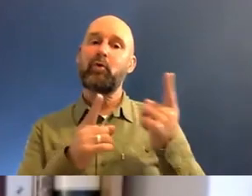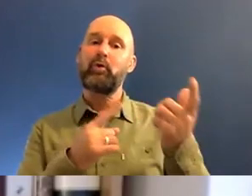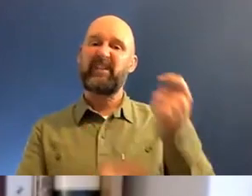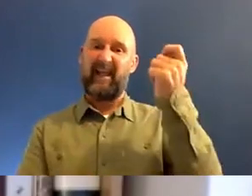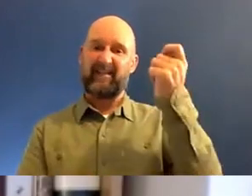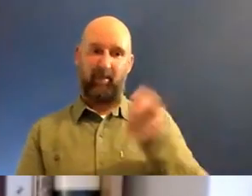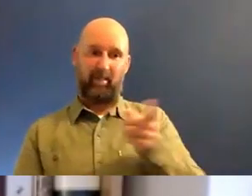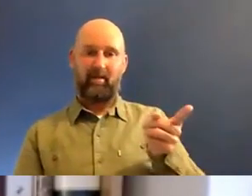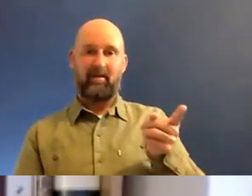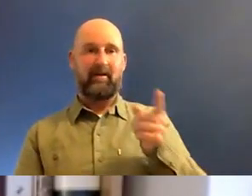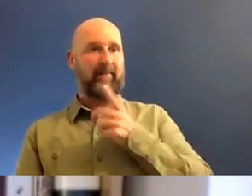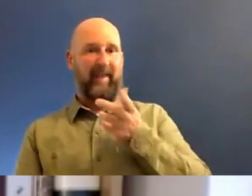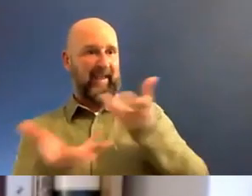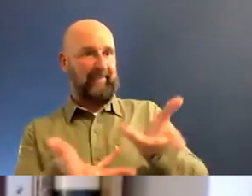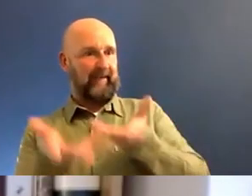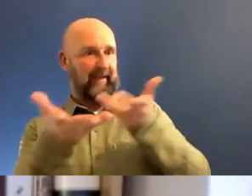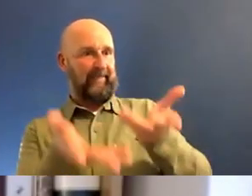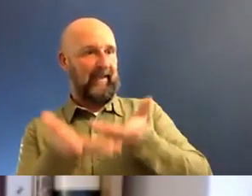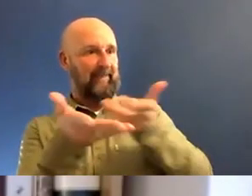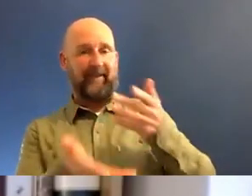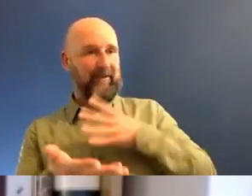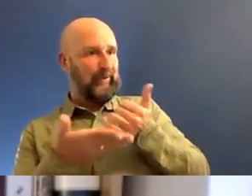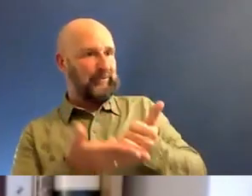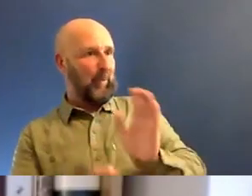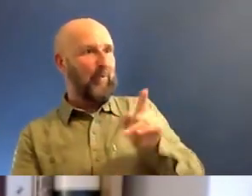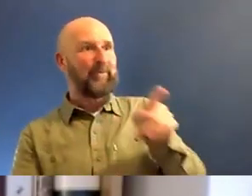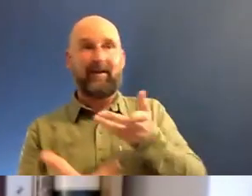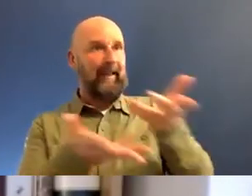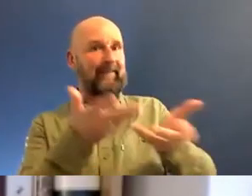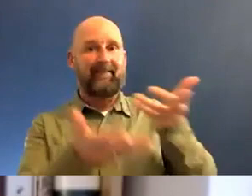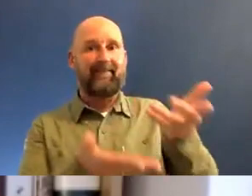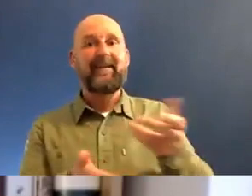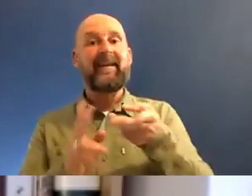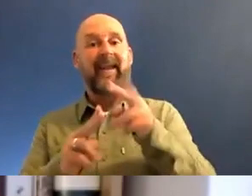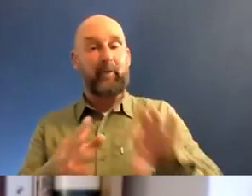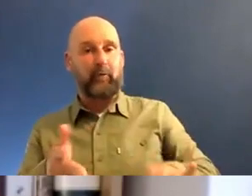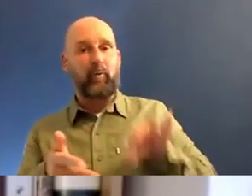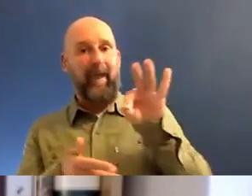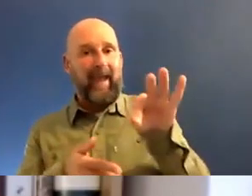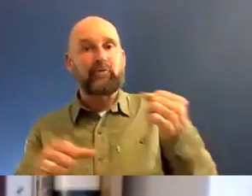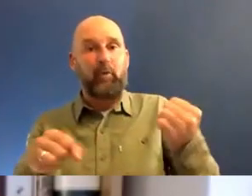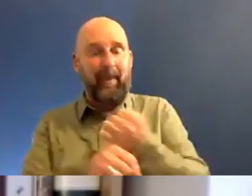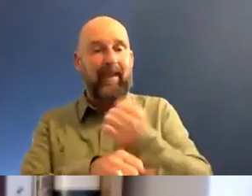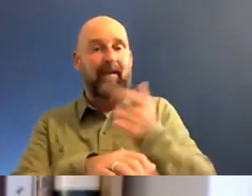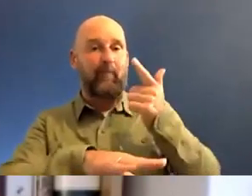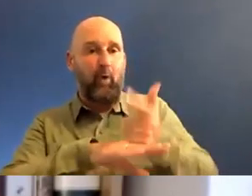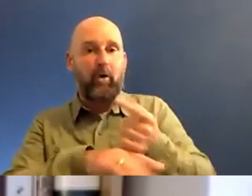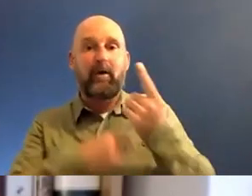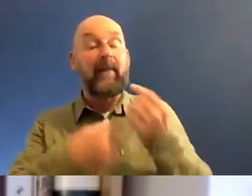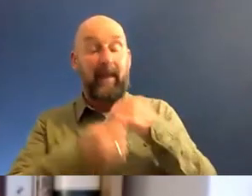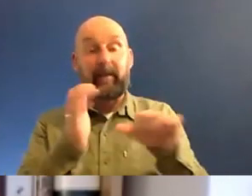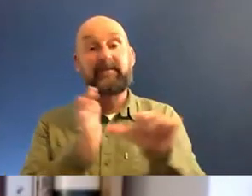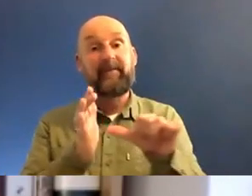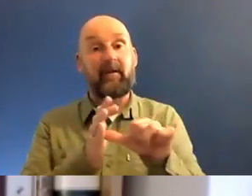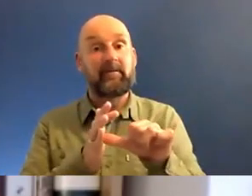doors are opening without much effort and perhaps they don't need the support. And obviously, if you have to pay for your work yourself, that presents a real challenge,